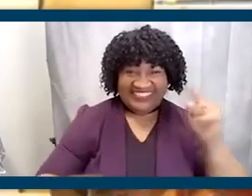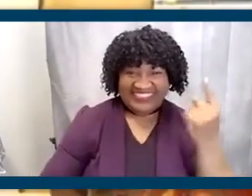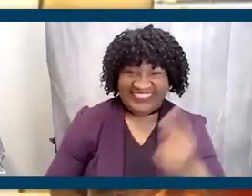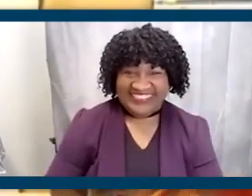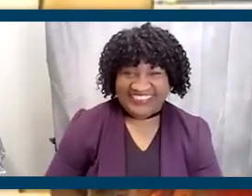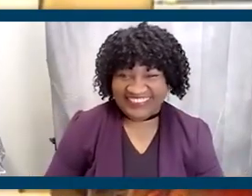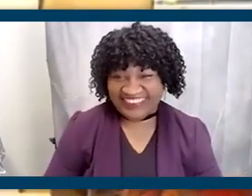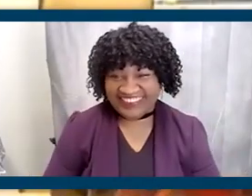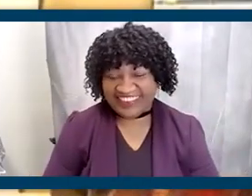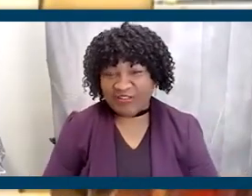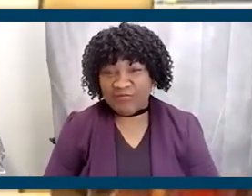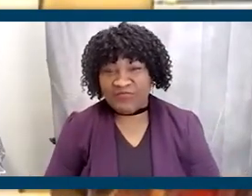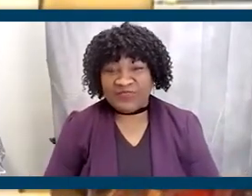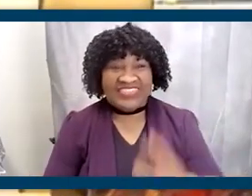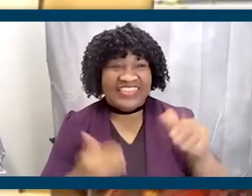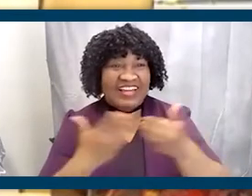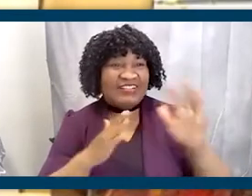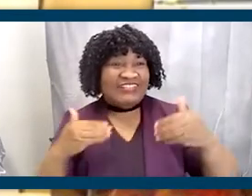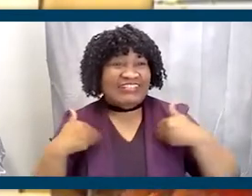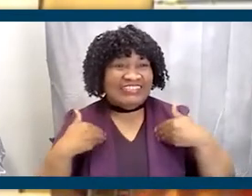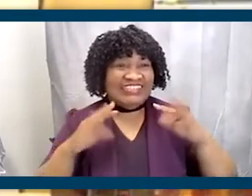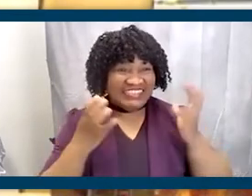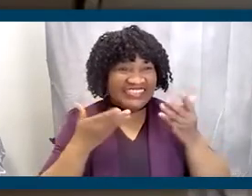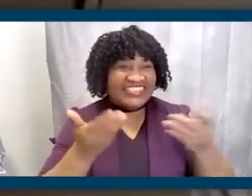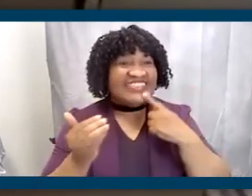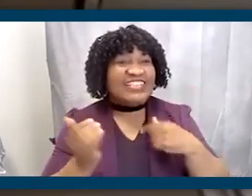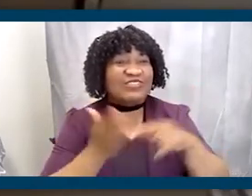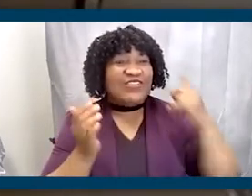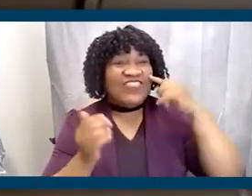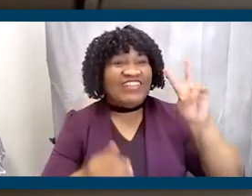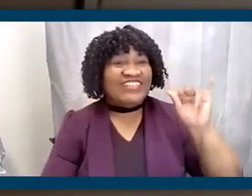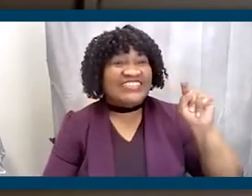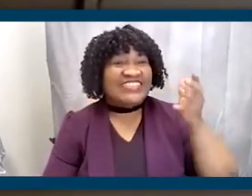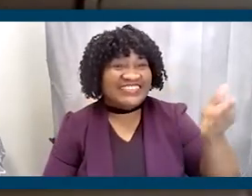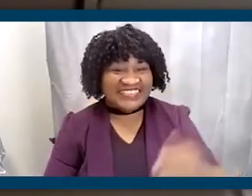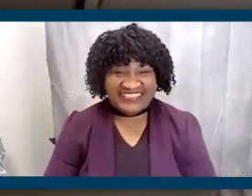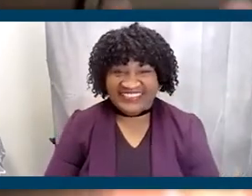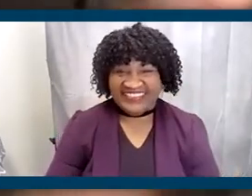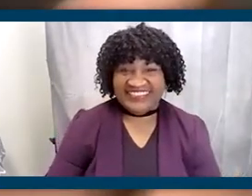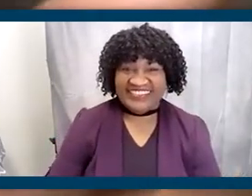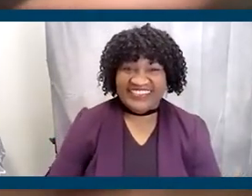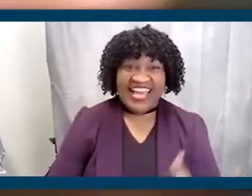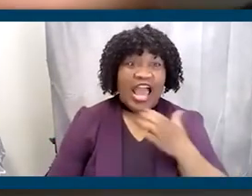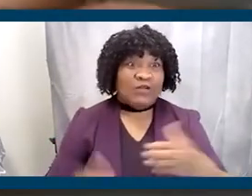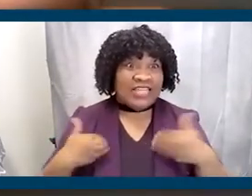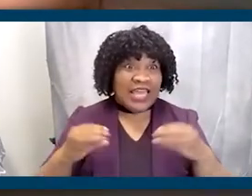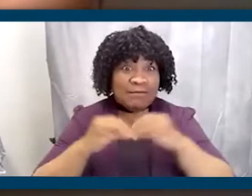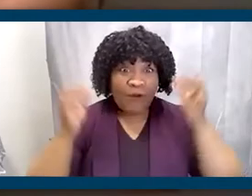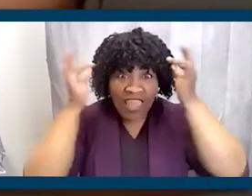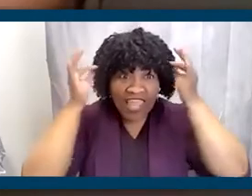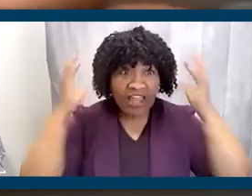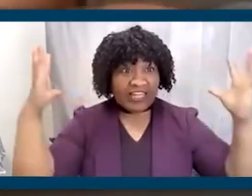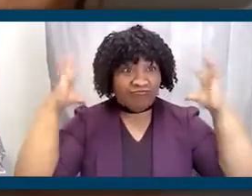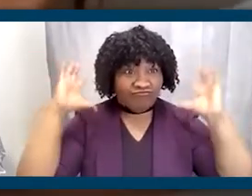You know, I mean, you know, that whole era, the beginning of it. Go ahead, tell us. If I, when I, I wish to have more hair, like might have a little